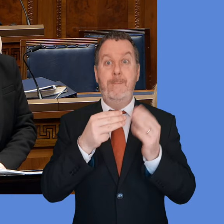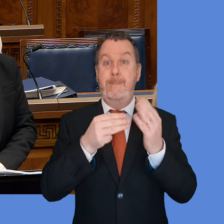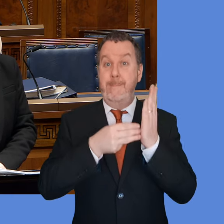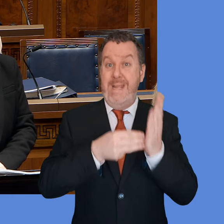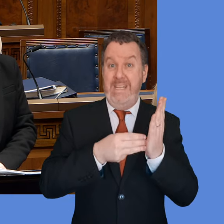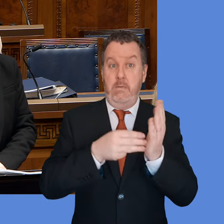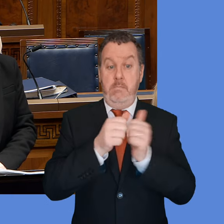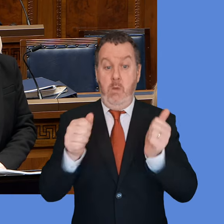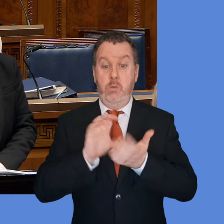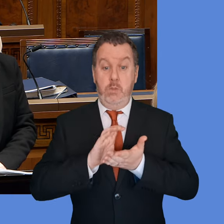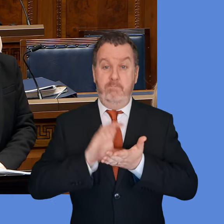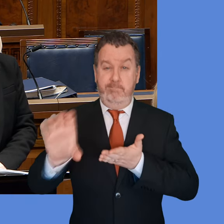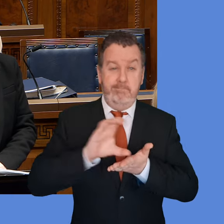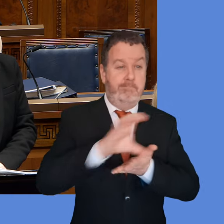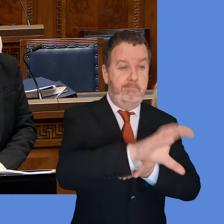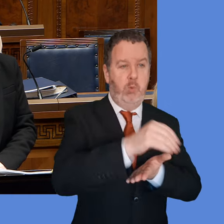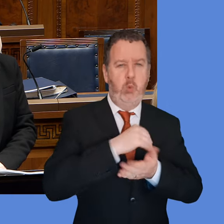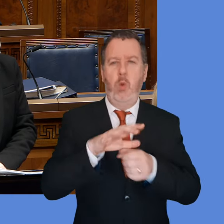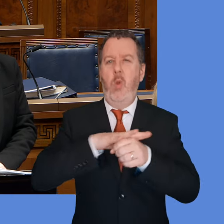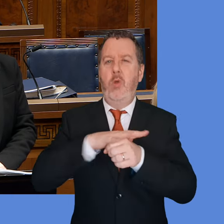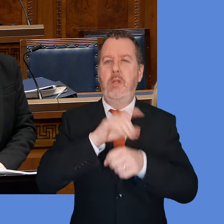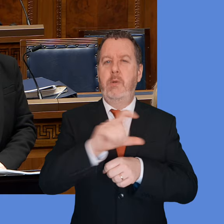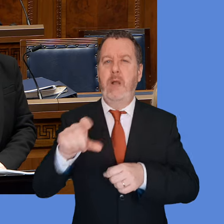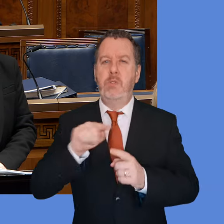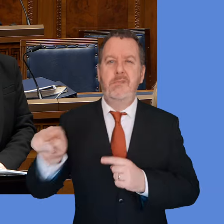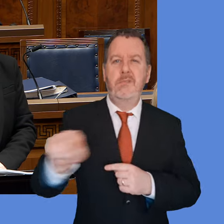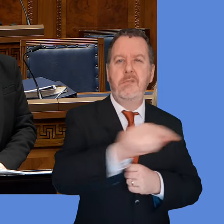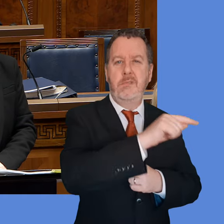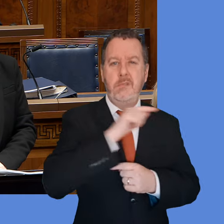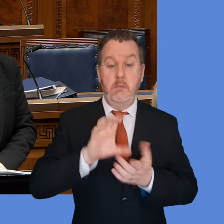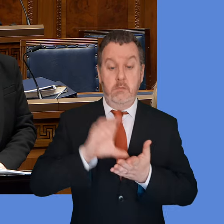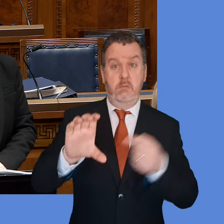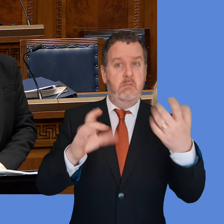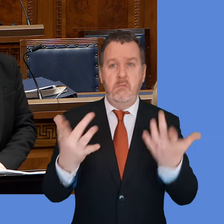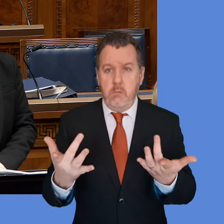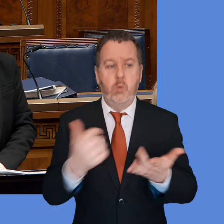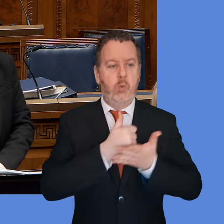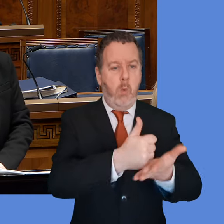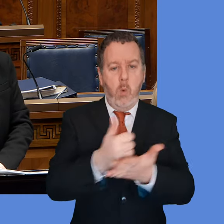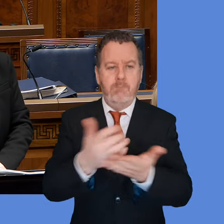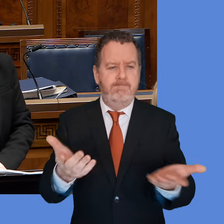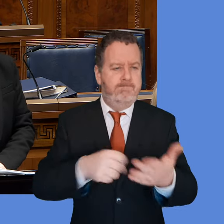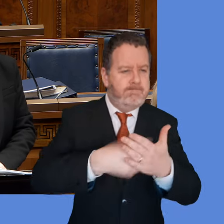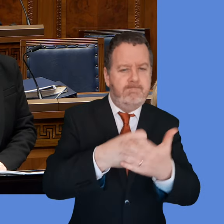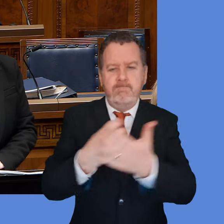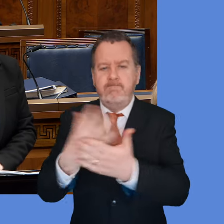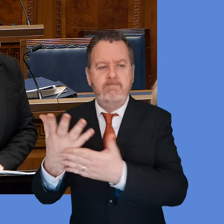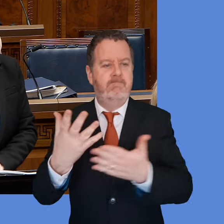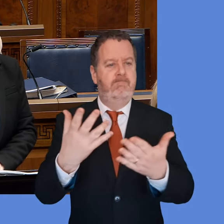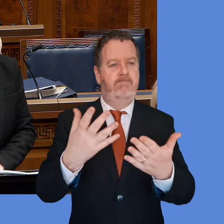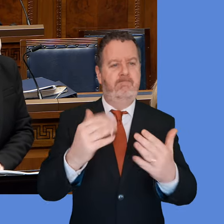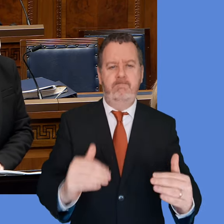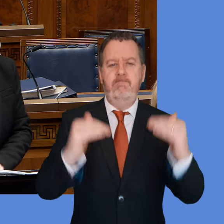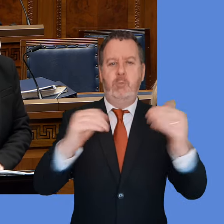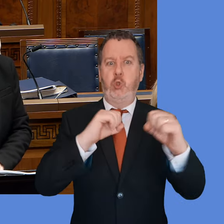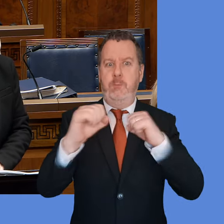allocated £1.54 million of Home Office full dispersal funding to local councils, which has and continues to be used to